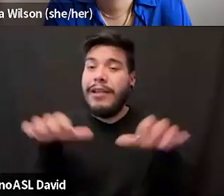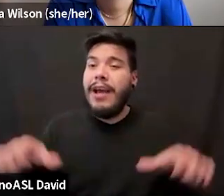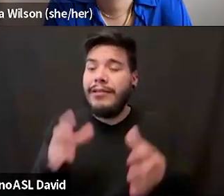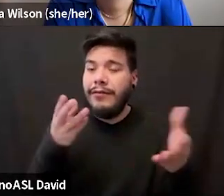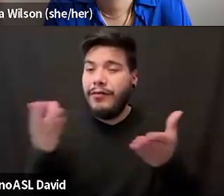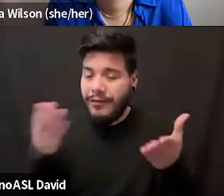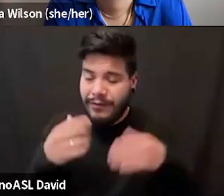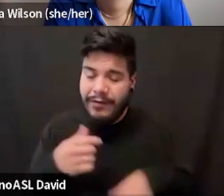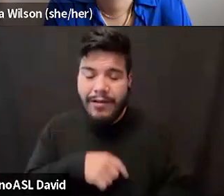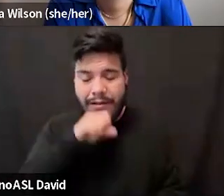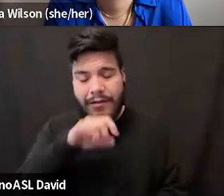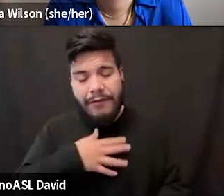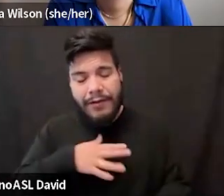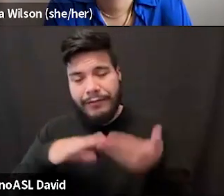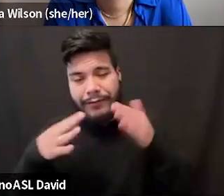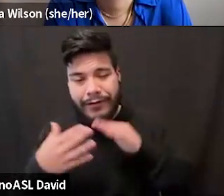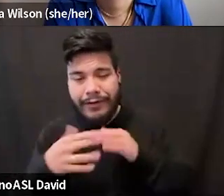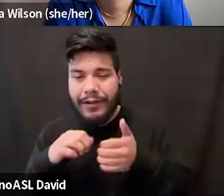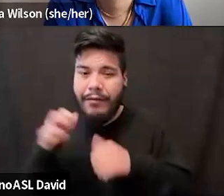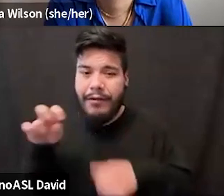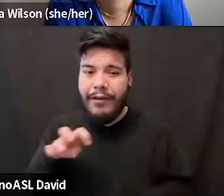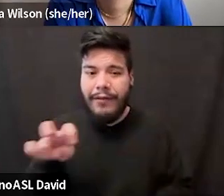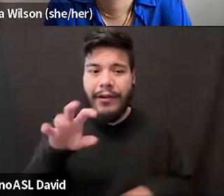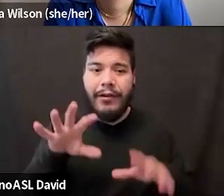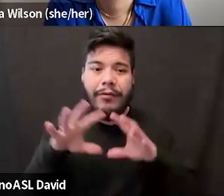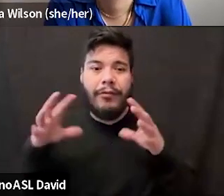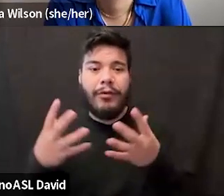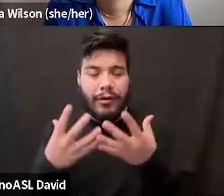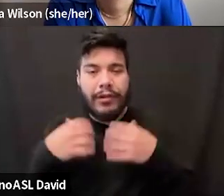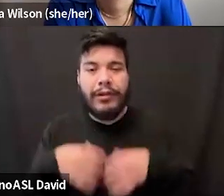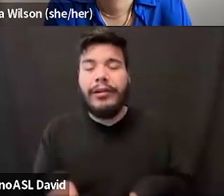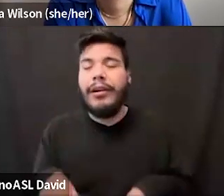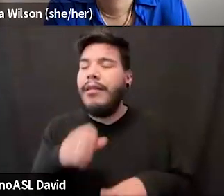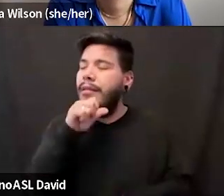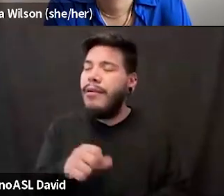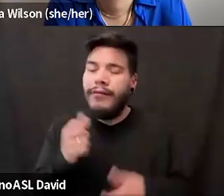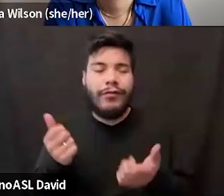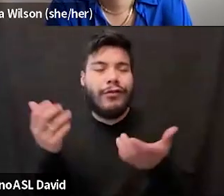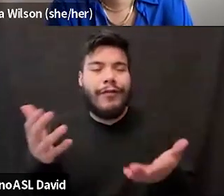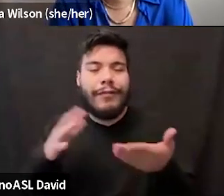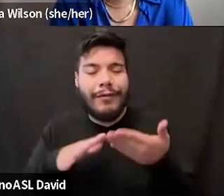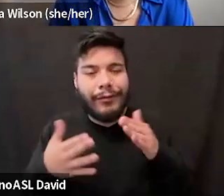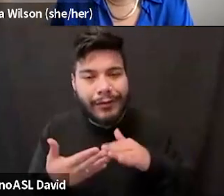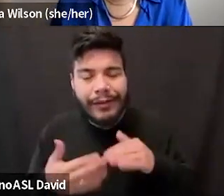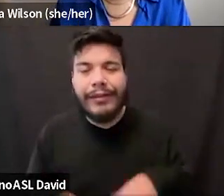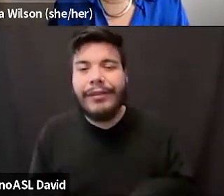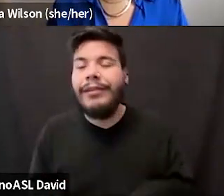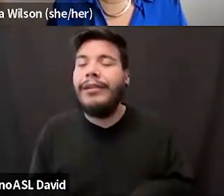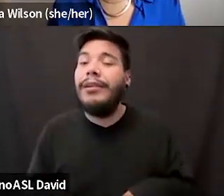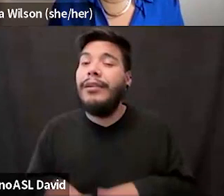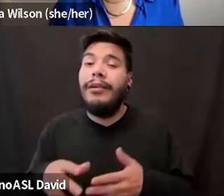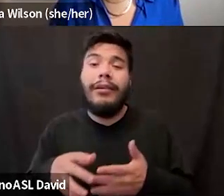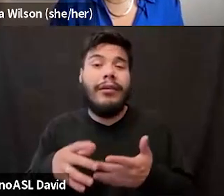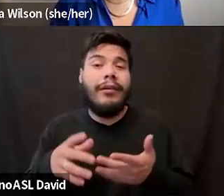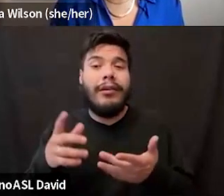lot of the work and how I navigate in the world looks like being of service to my community and reaching for